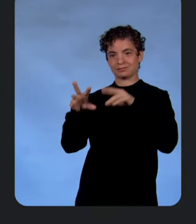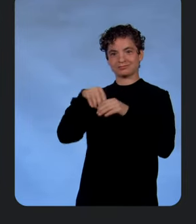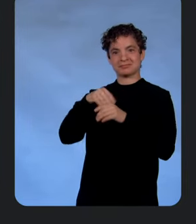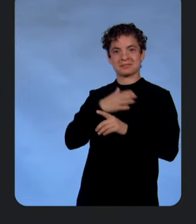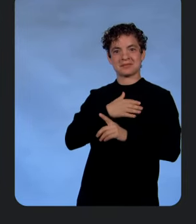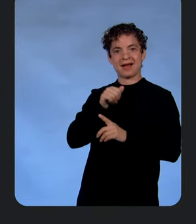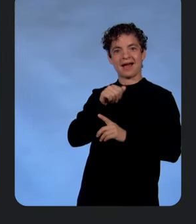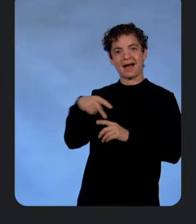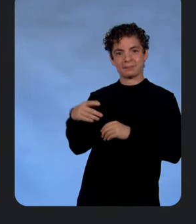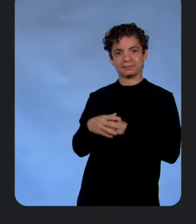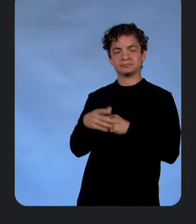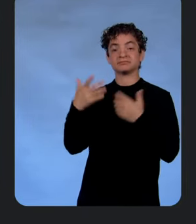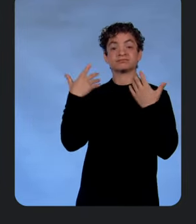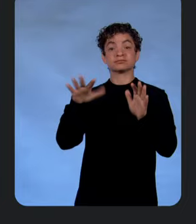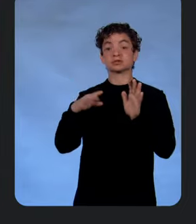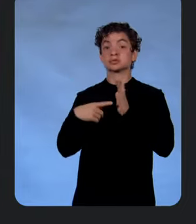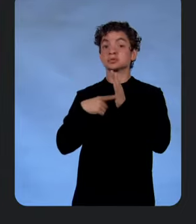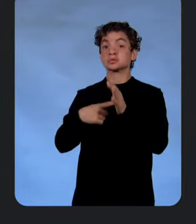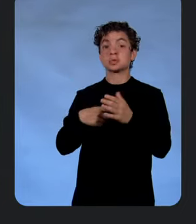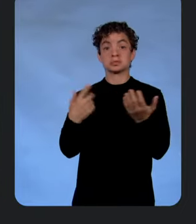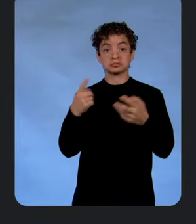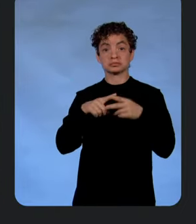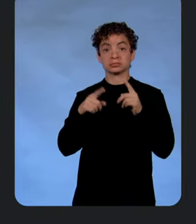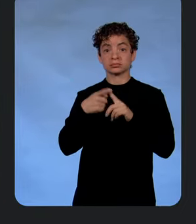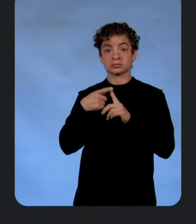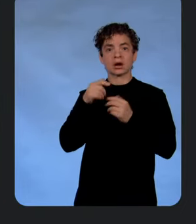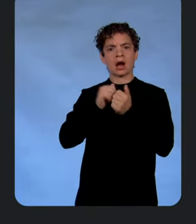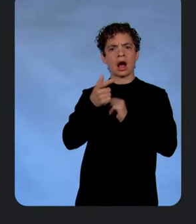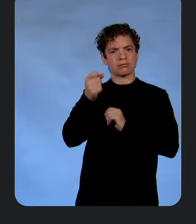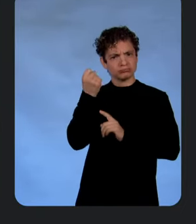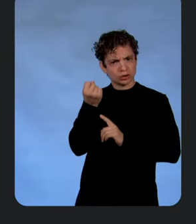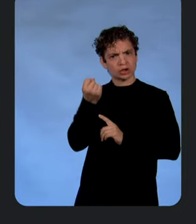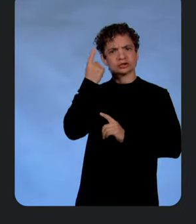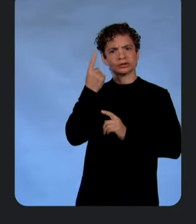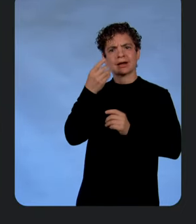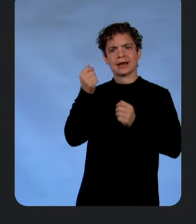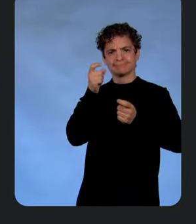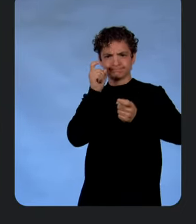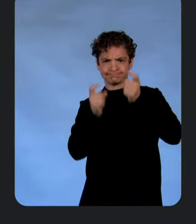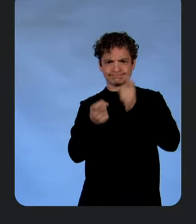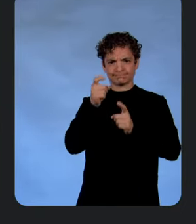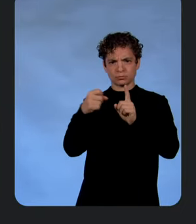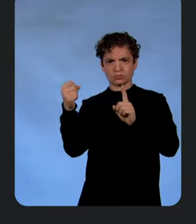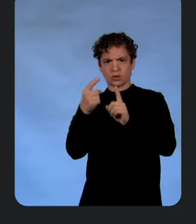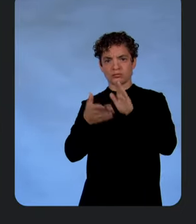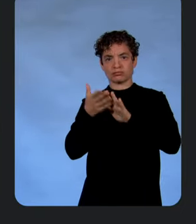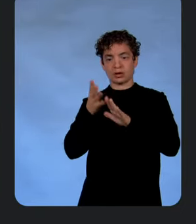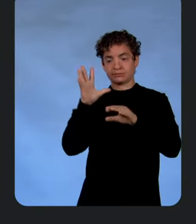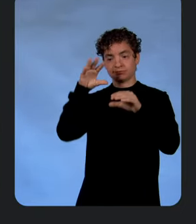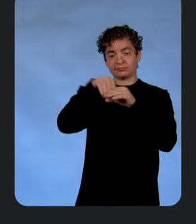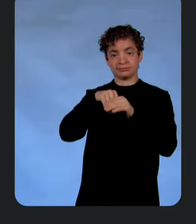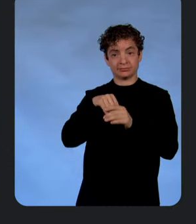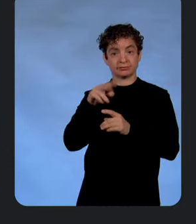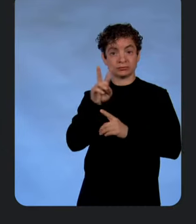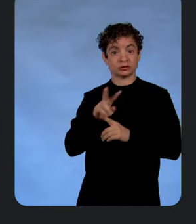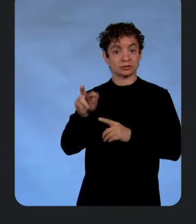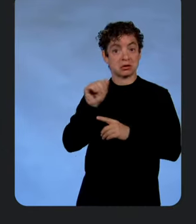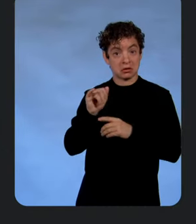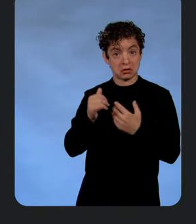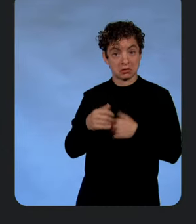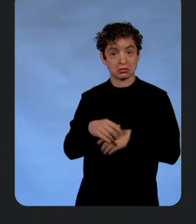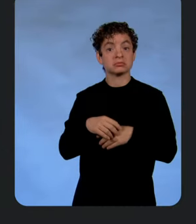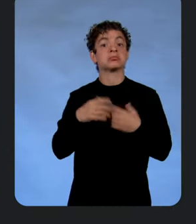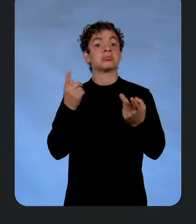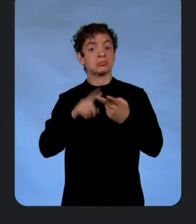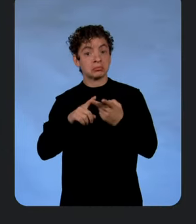we've done a few things, shown you how you can better understand and adapt prompts running in production with Vertex AI, and learned about different